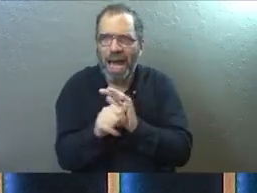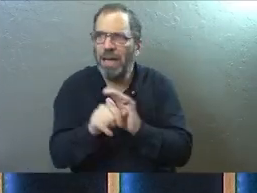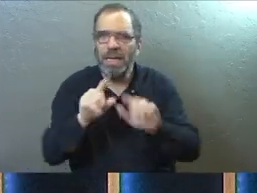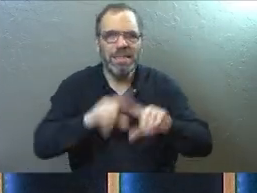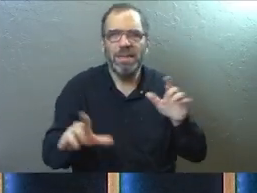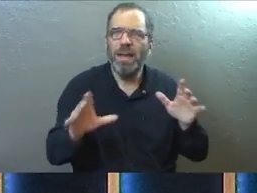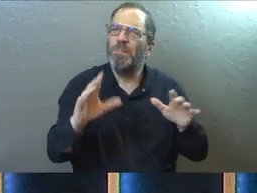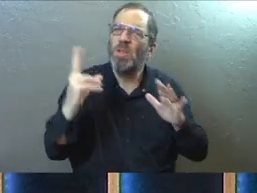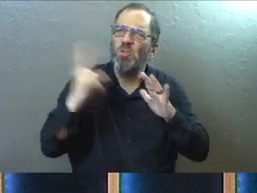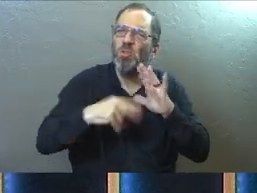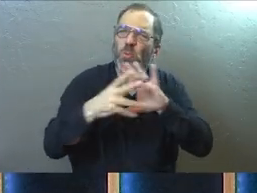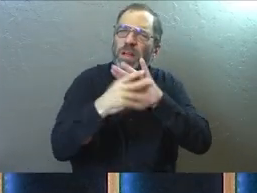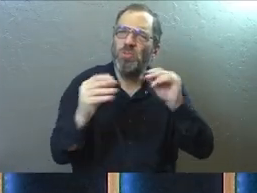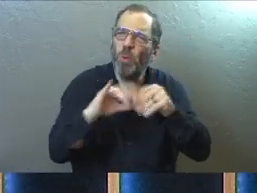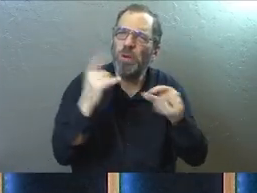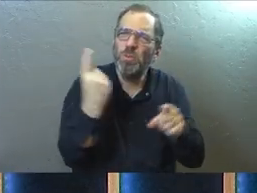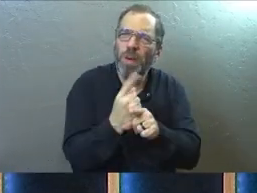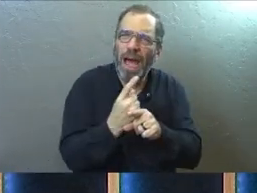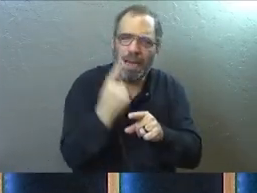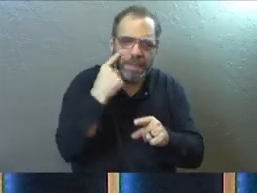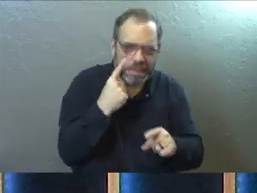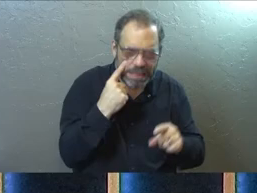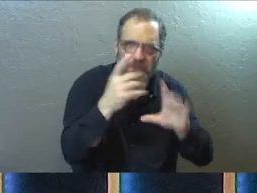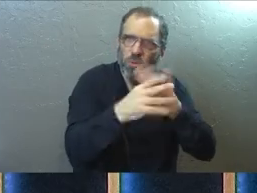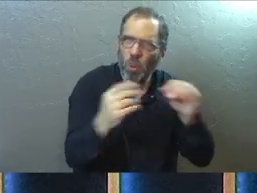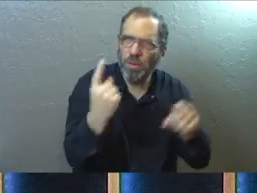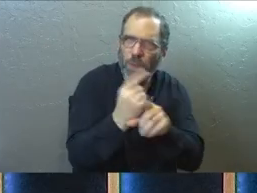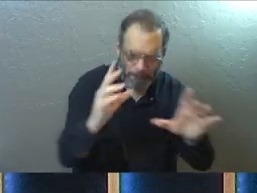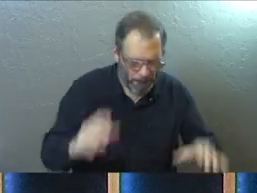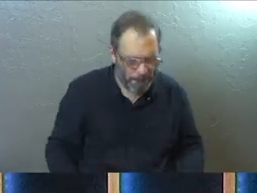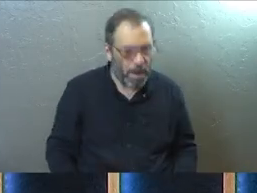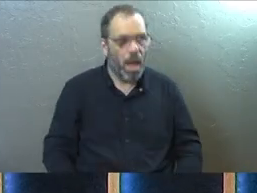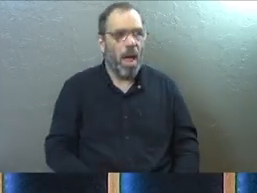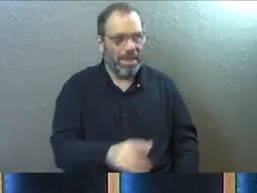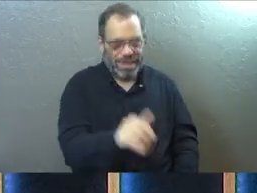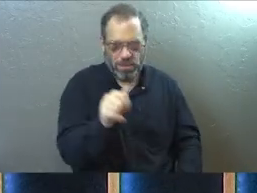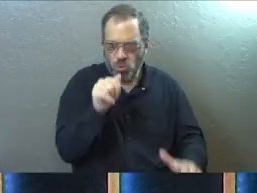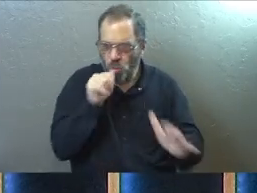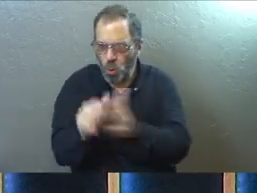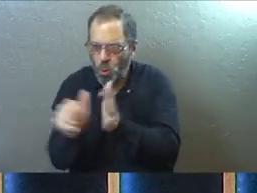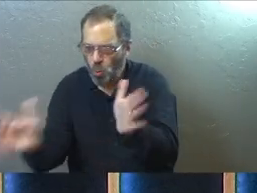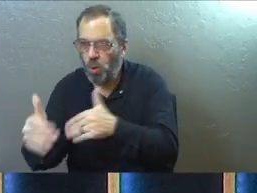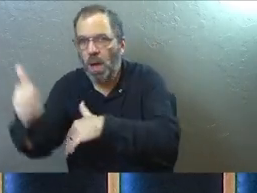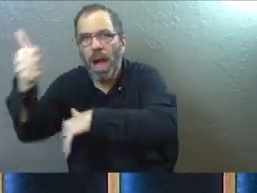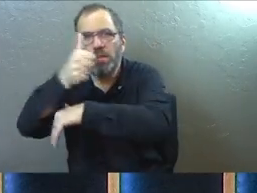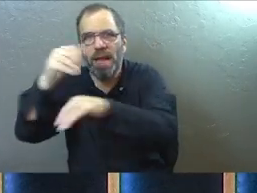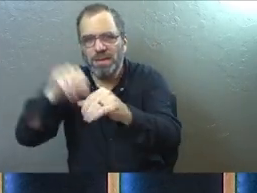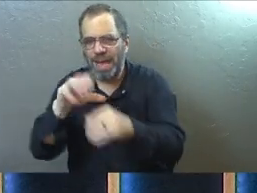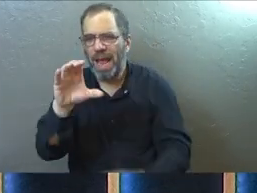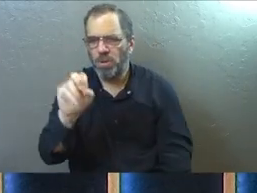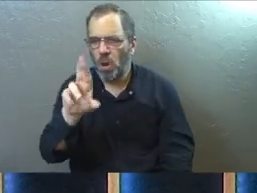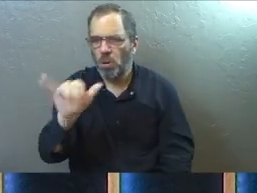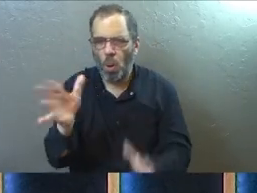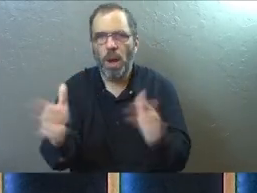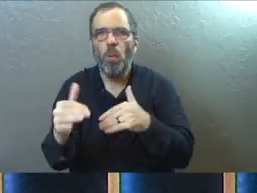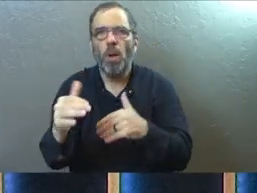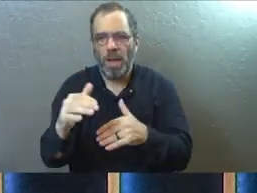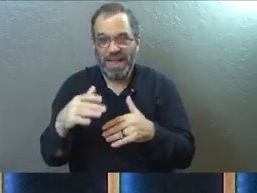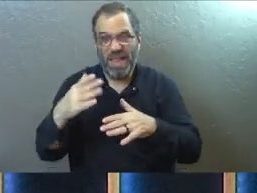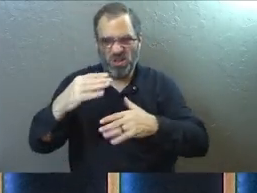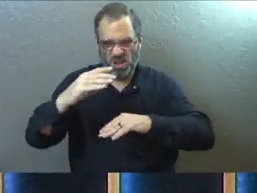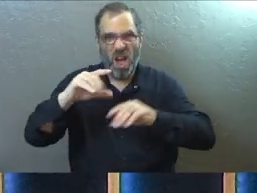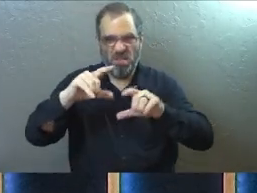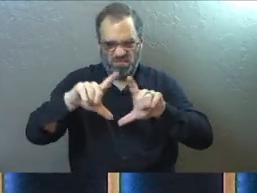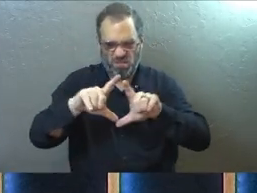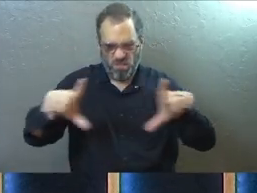different ones. And you've read stories like this and seen accounts like this. And they had this hidden room upstairs in Corey's room behind a brick wall